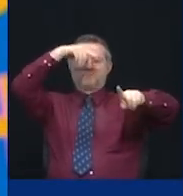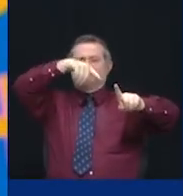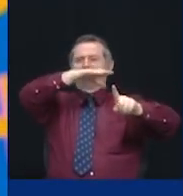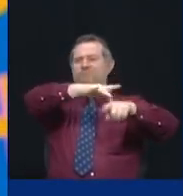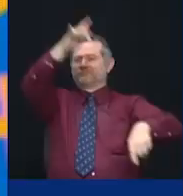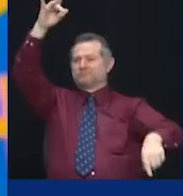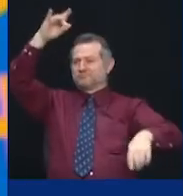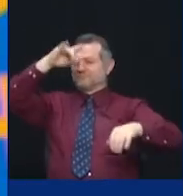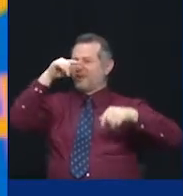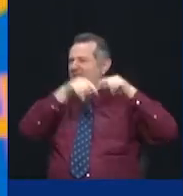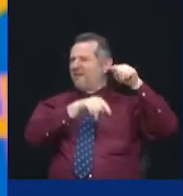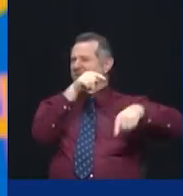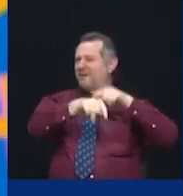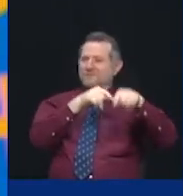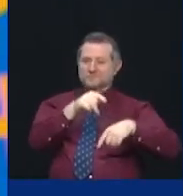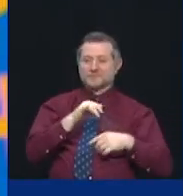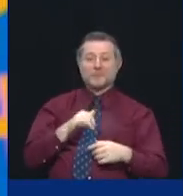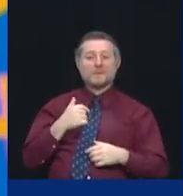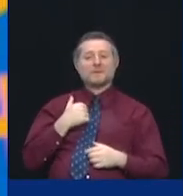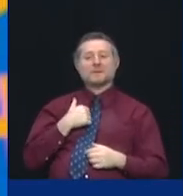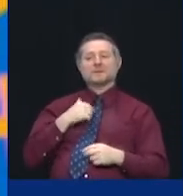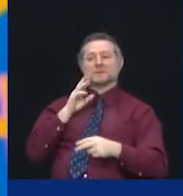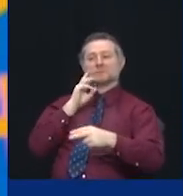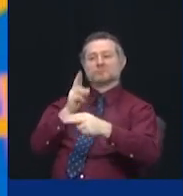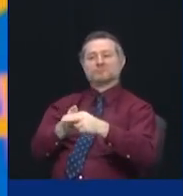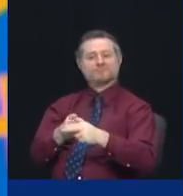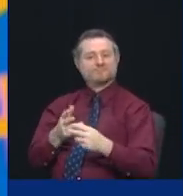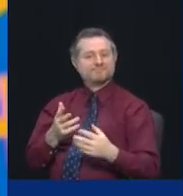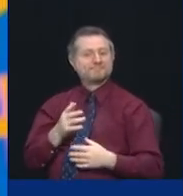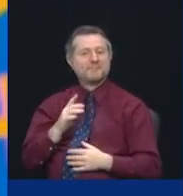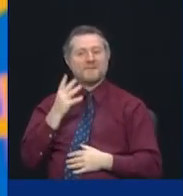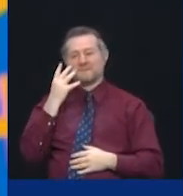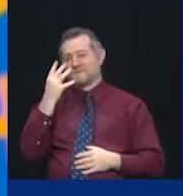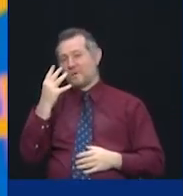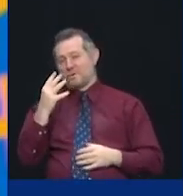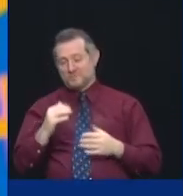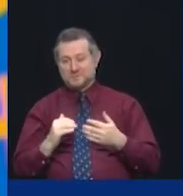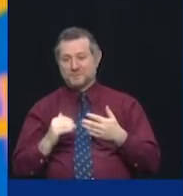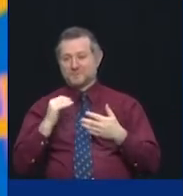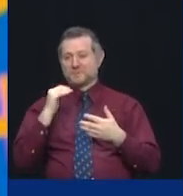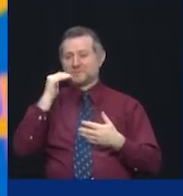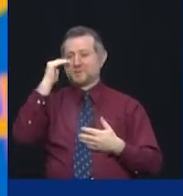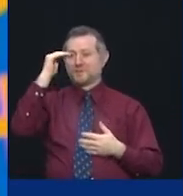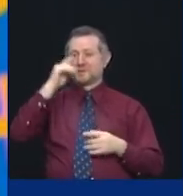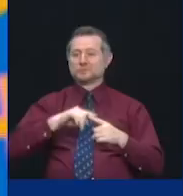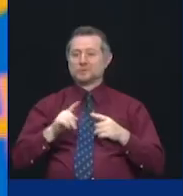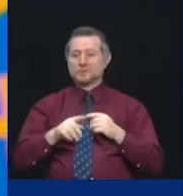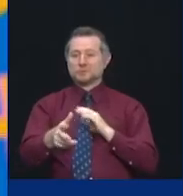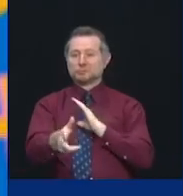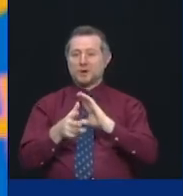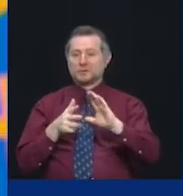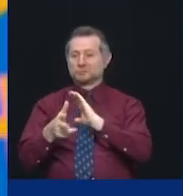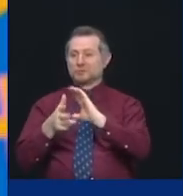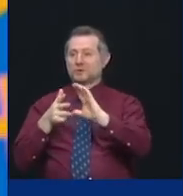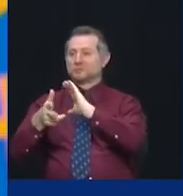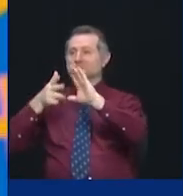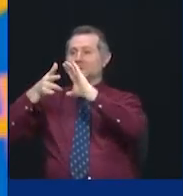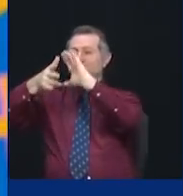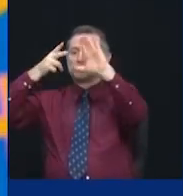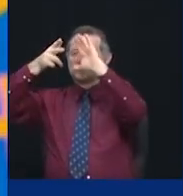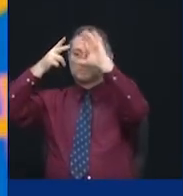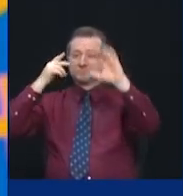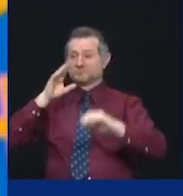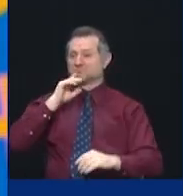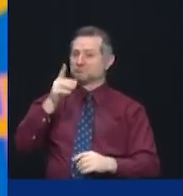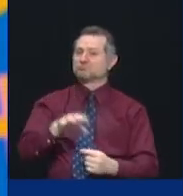to the four-level truck marshaling facility which the governor mentioned. This is unique. There is no other convention center in the